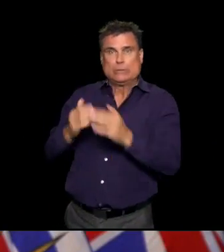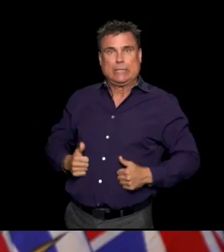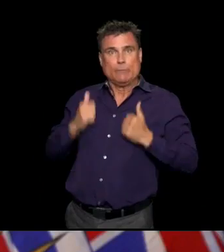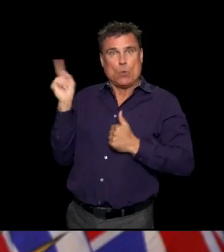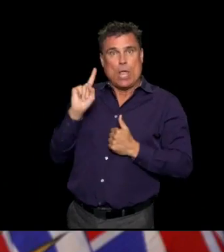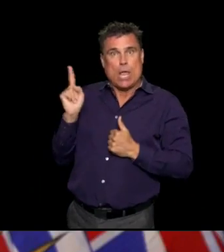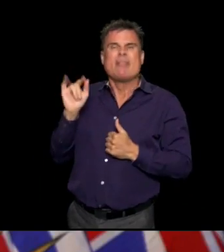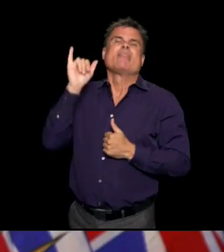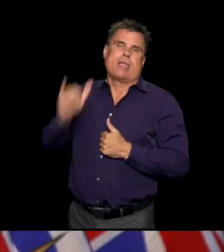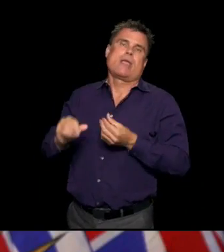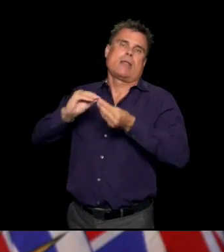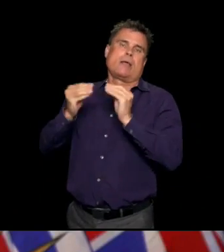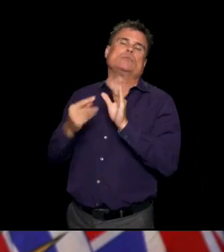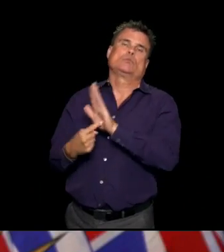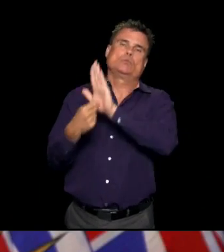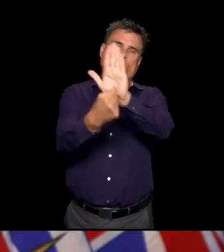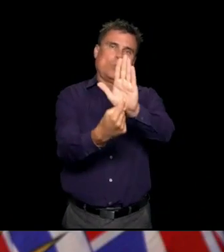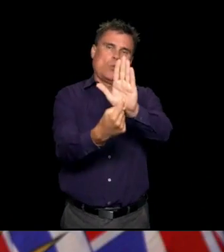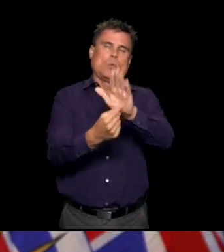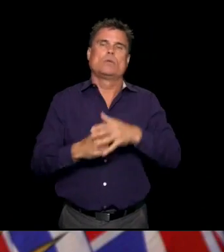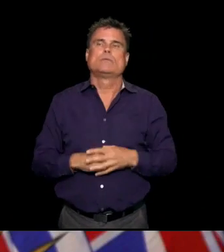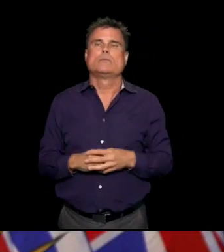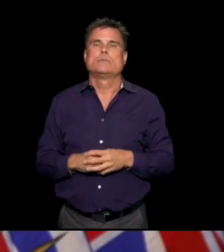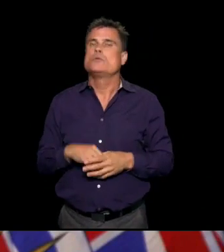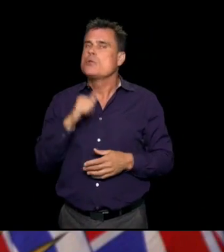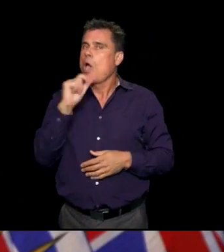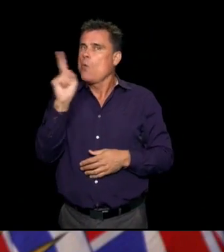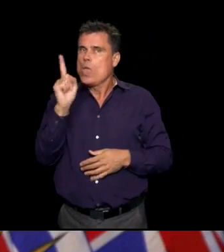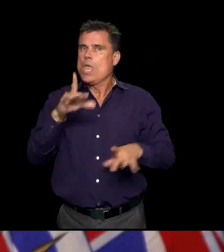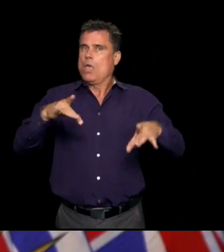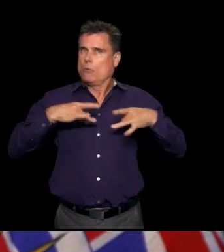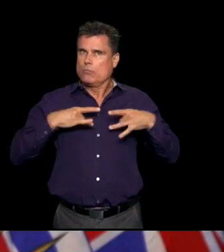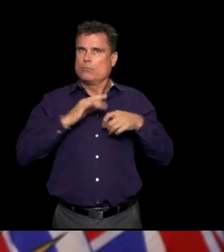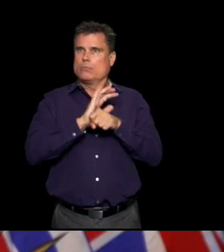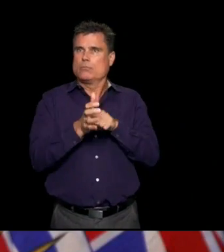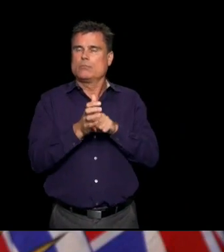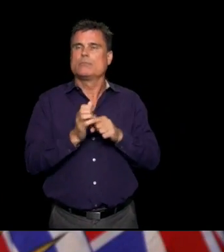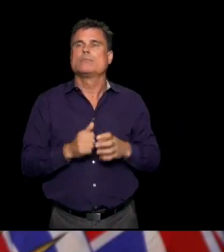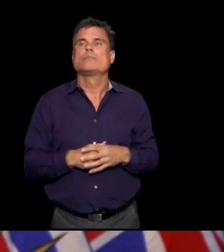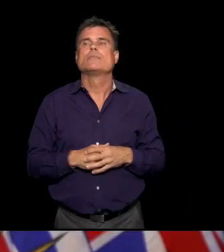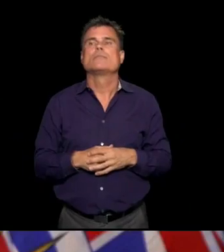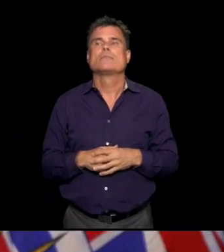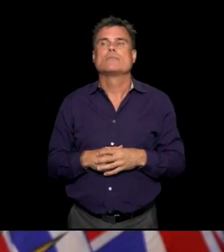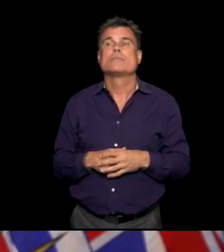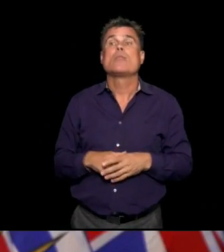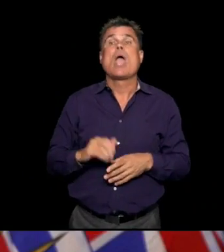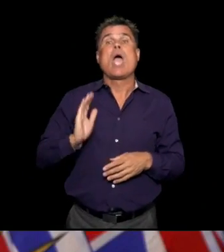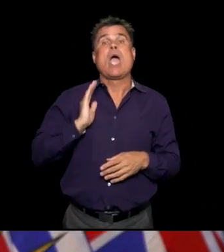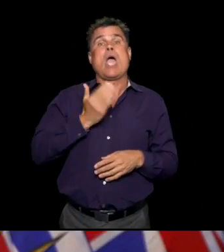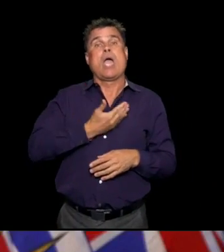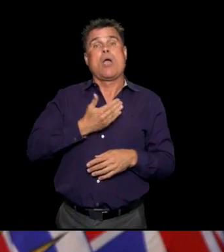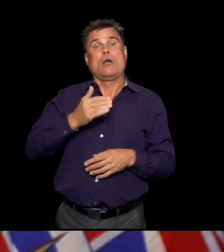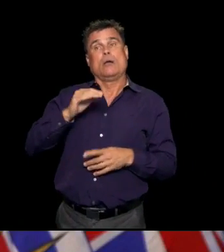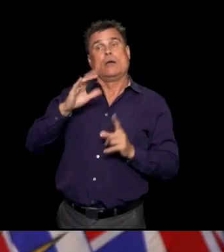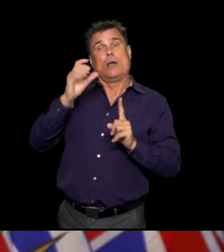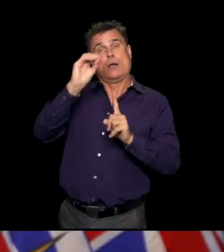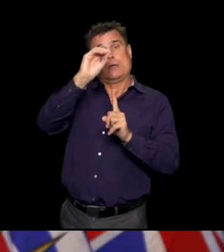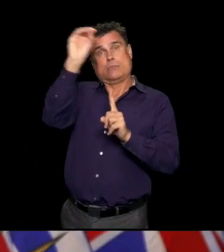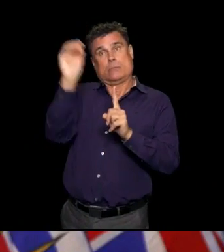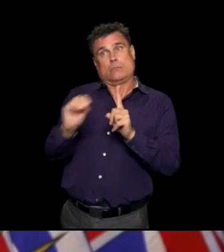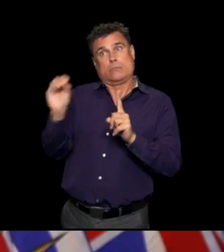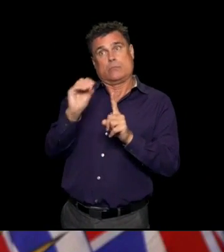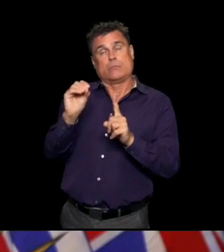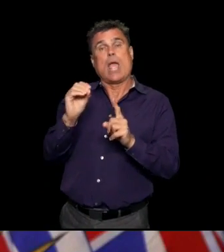relative to any other jurisdiction in the world. As well, our rates of new cases, our incidents of numbers of